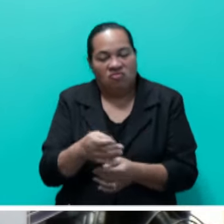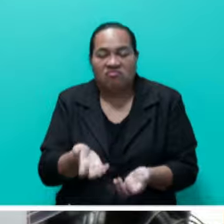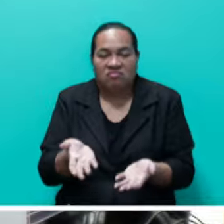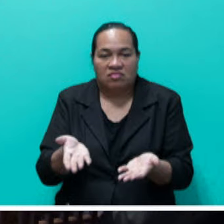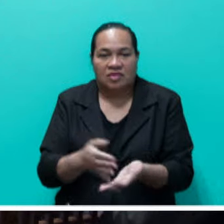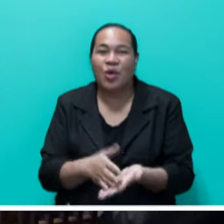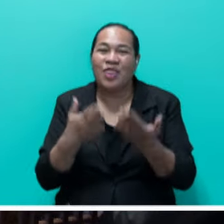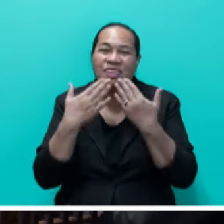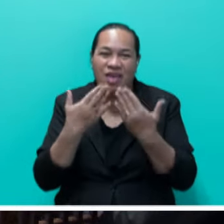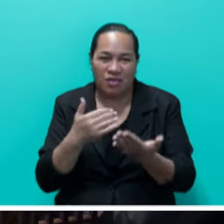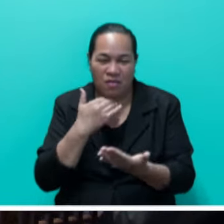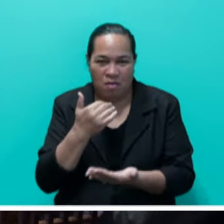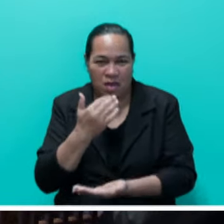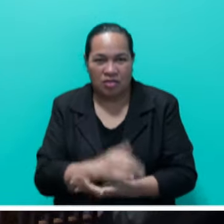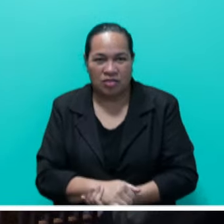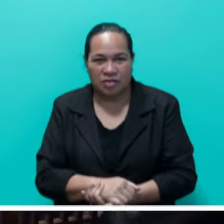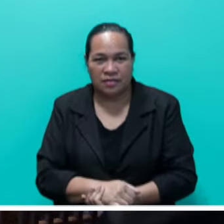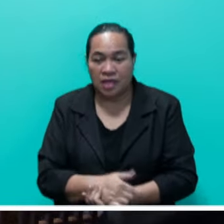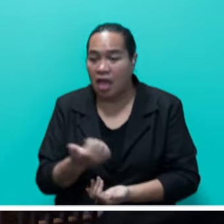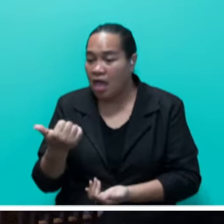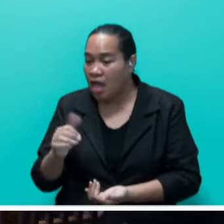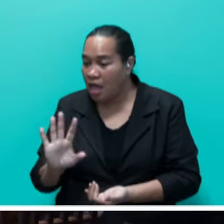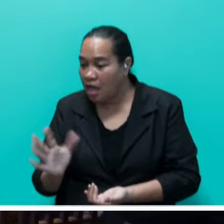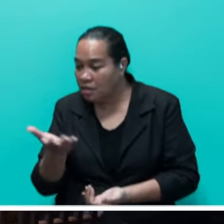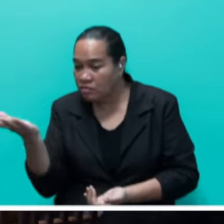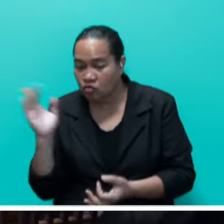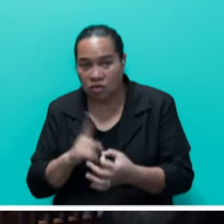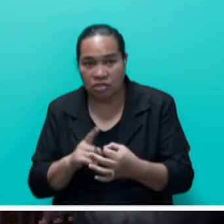Thank you. Any supplementary question on about Kirpa?